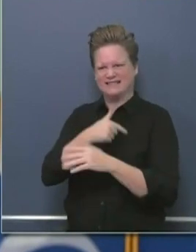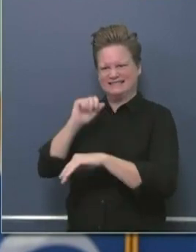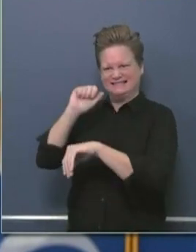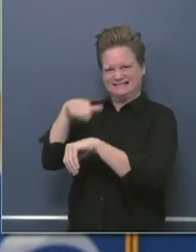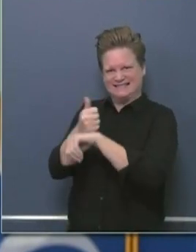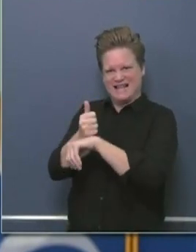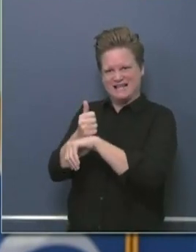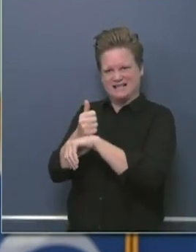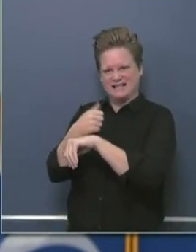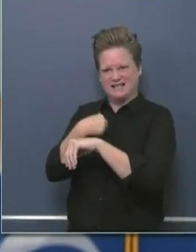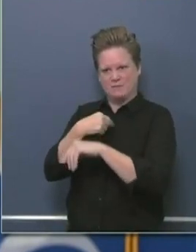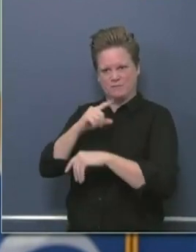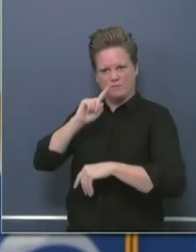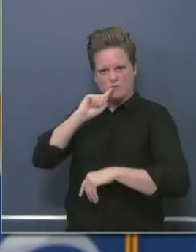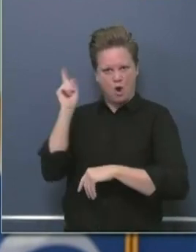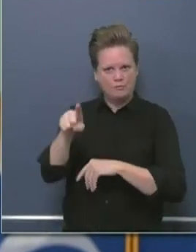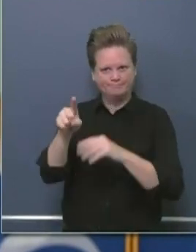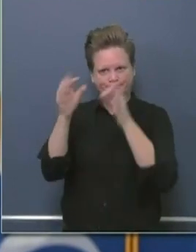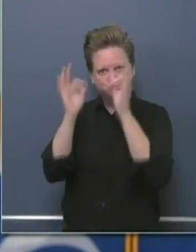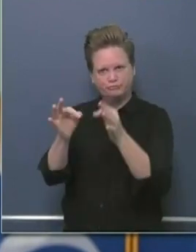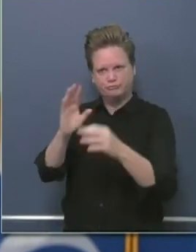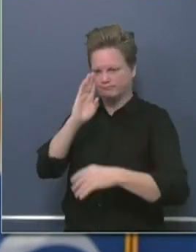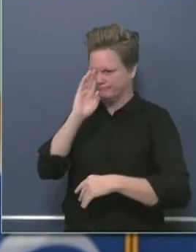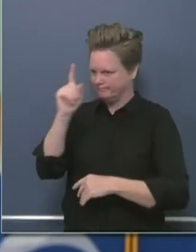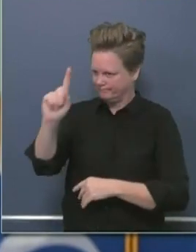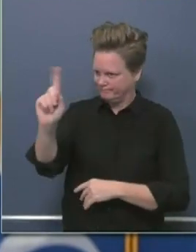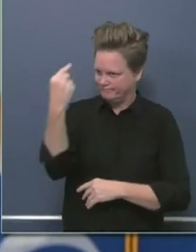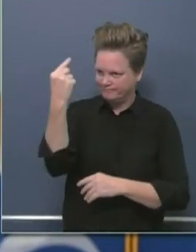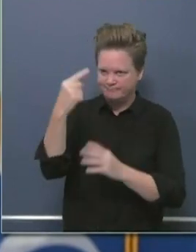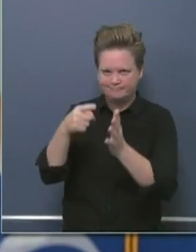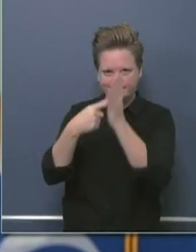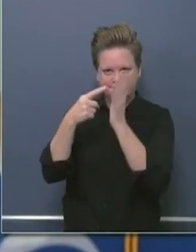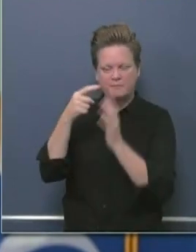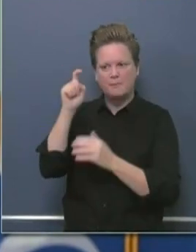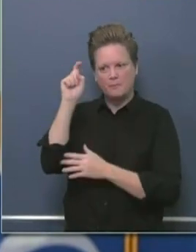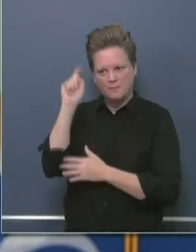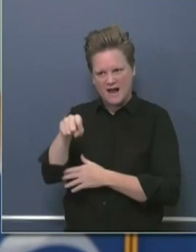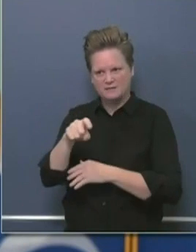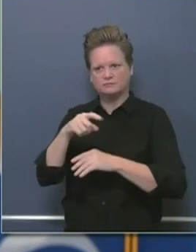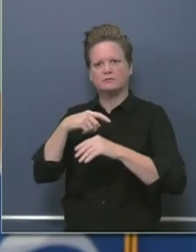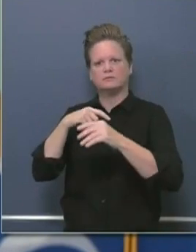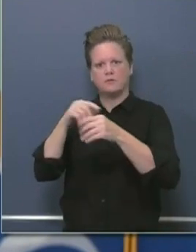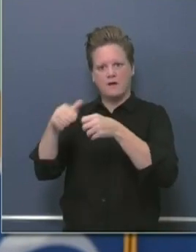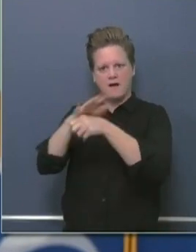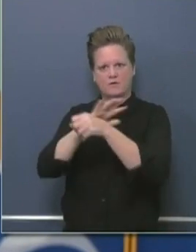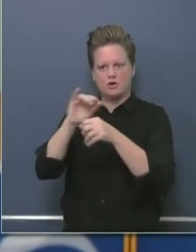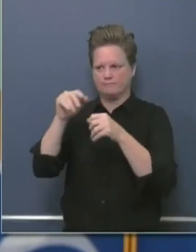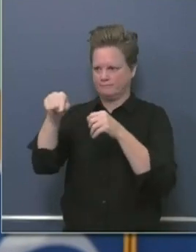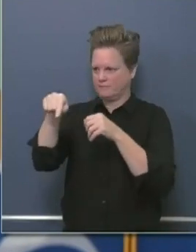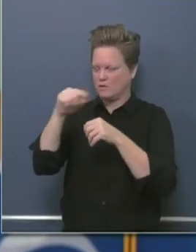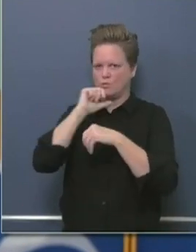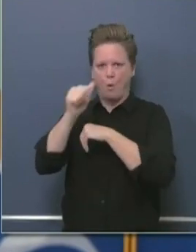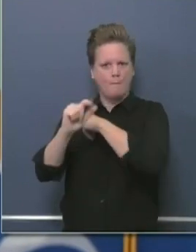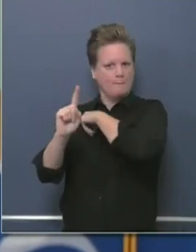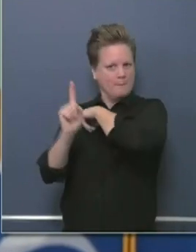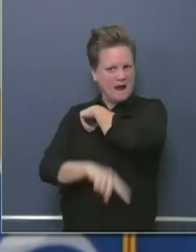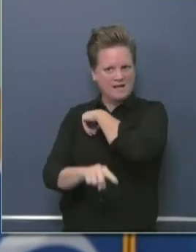well. We'll do just that. As I said, we extend this, not just this relief to personal residences.